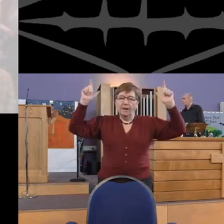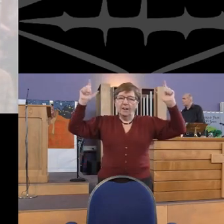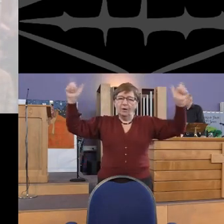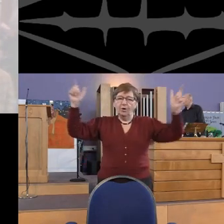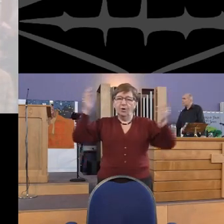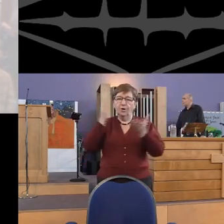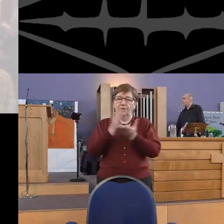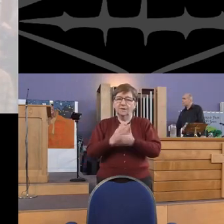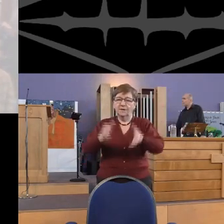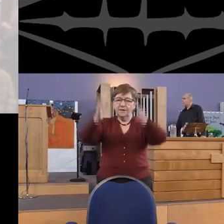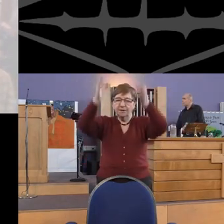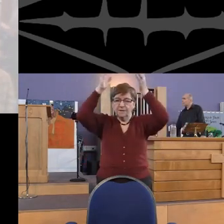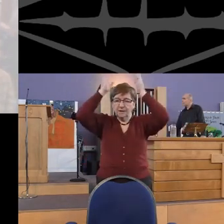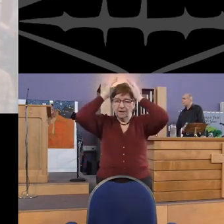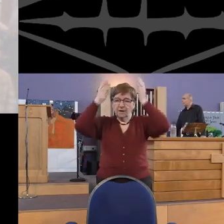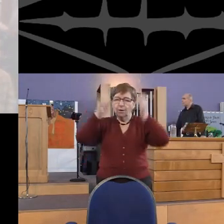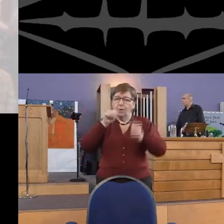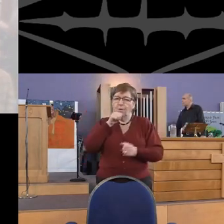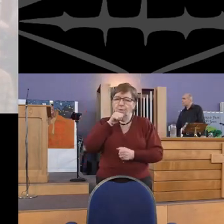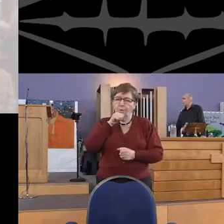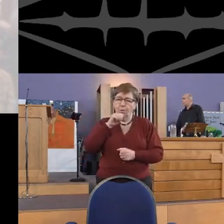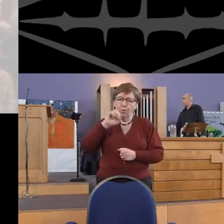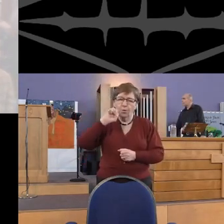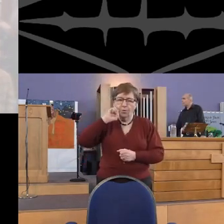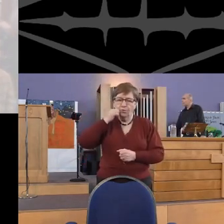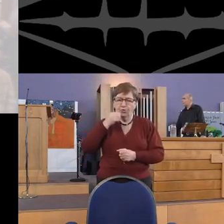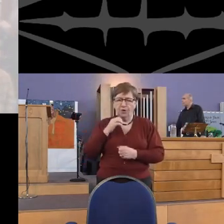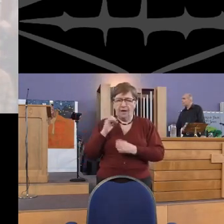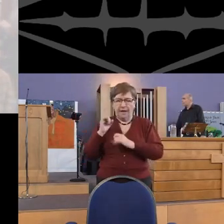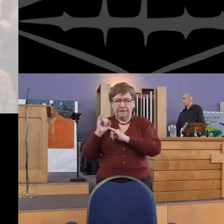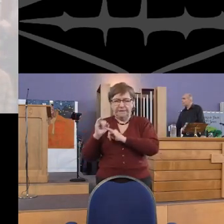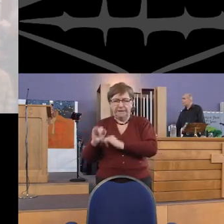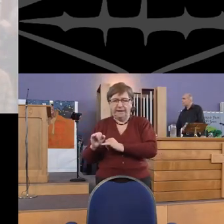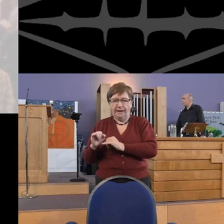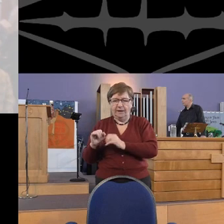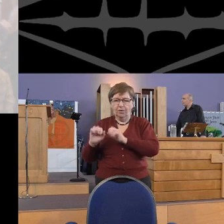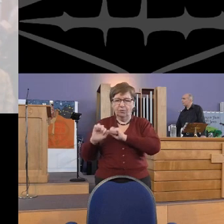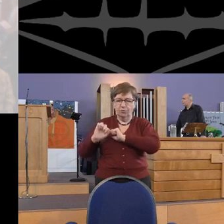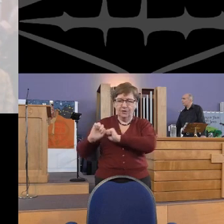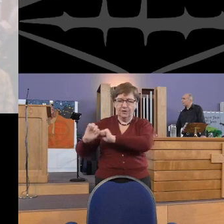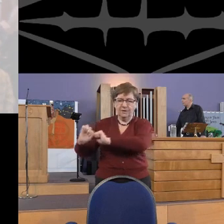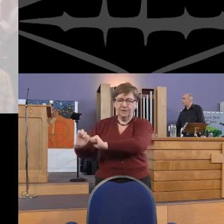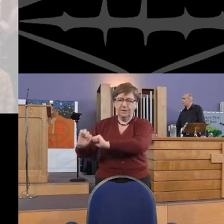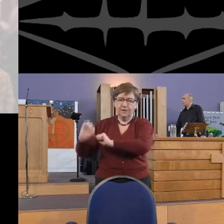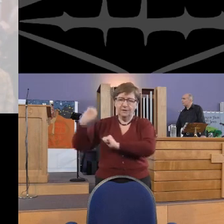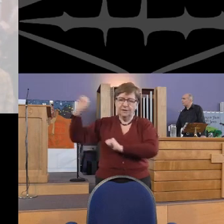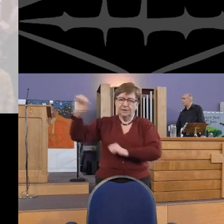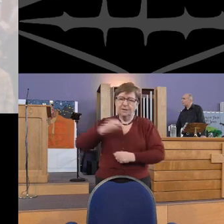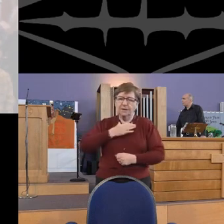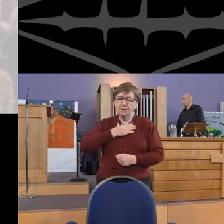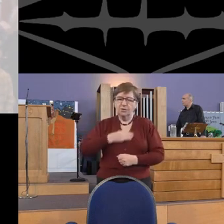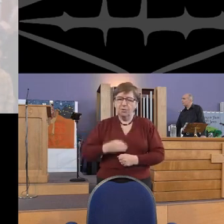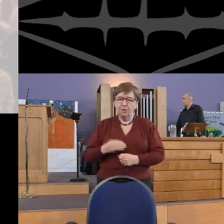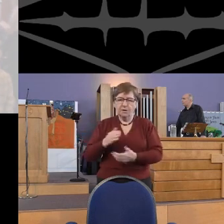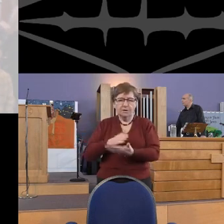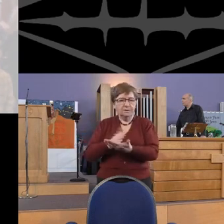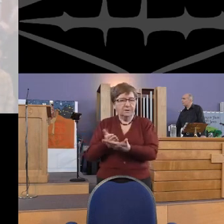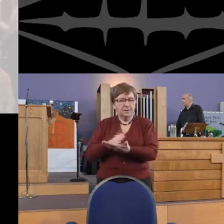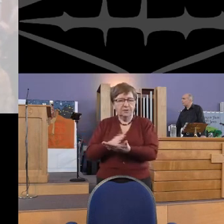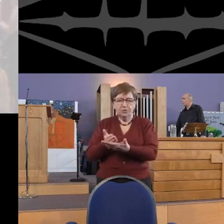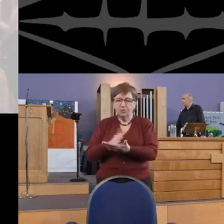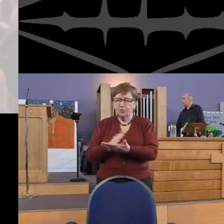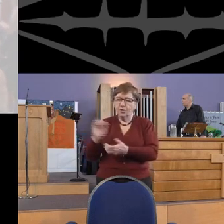The Lord is King, who then shall bear, resist his